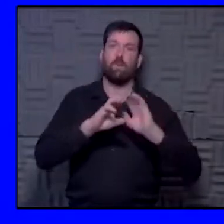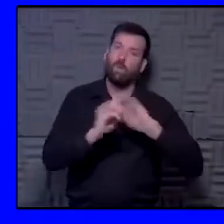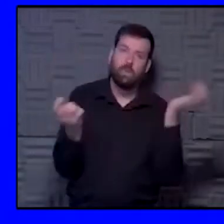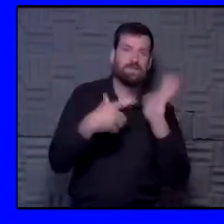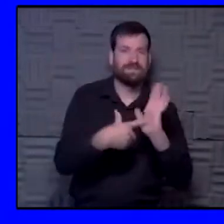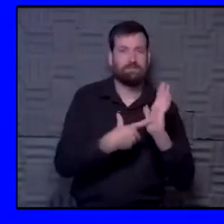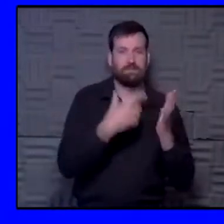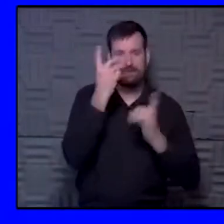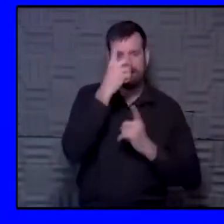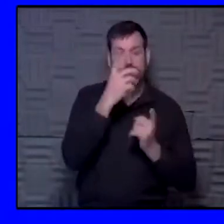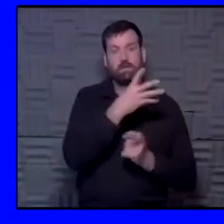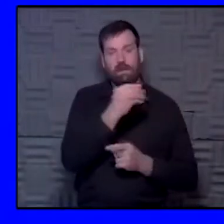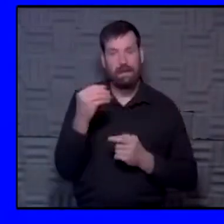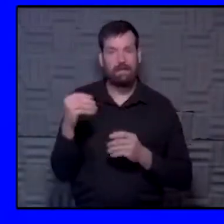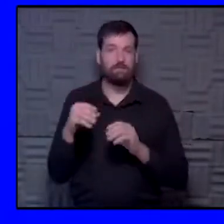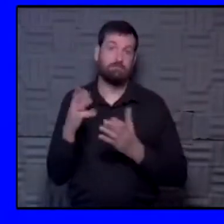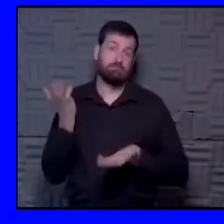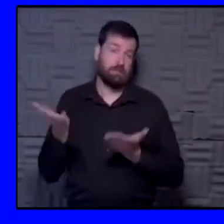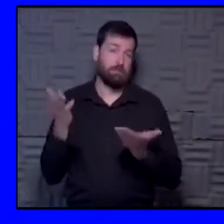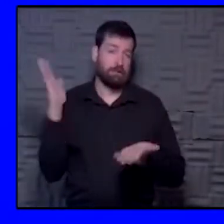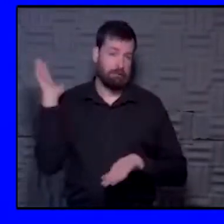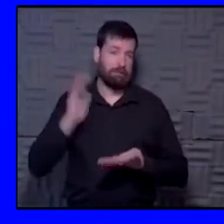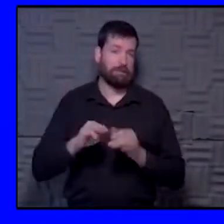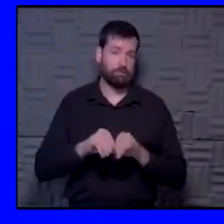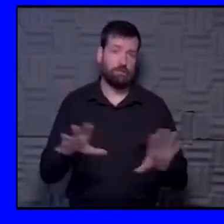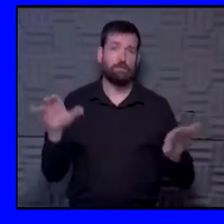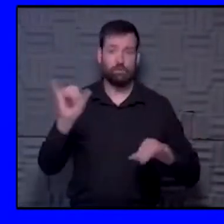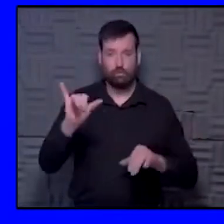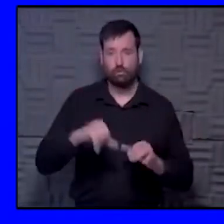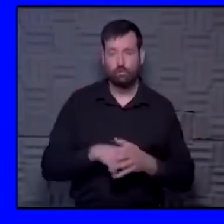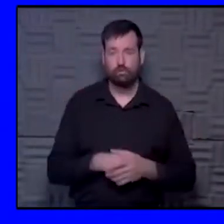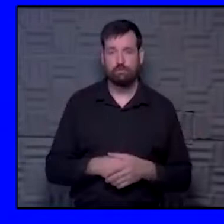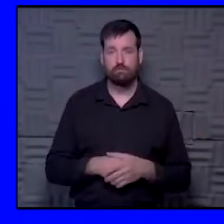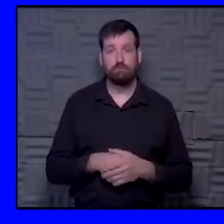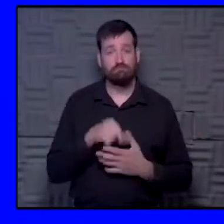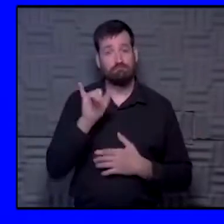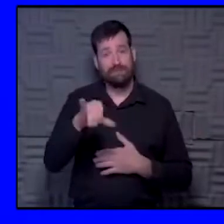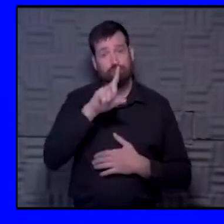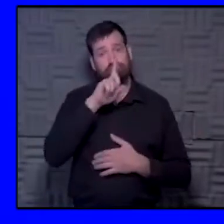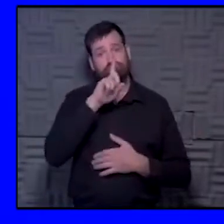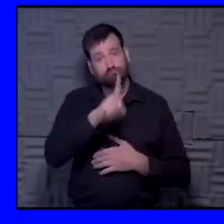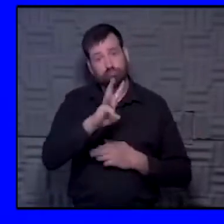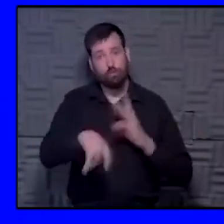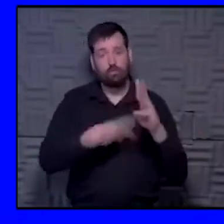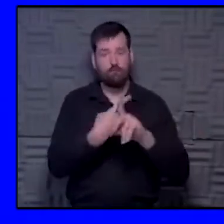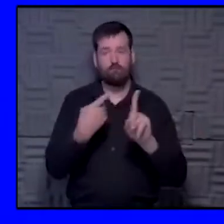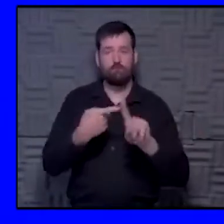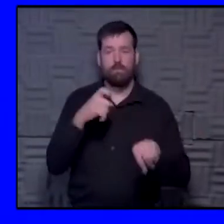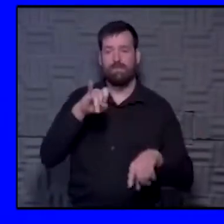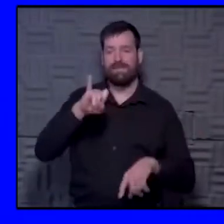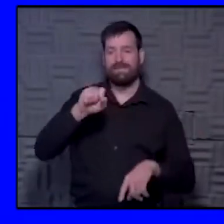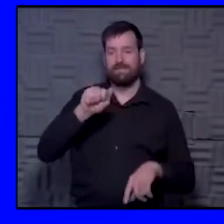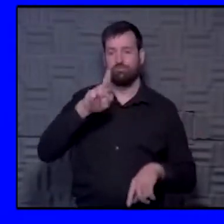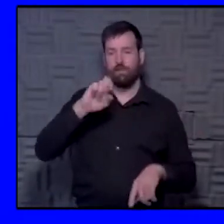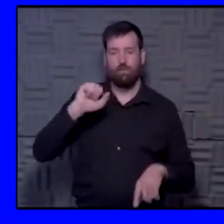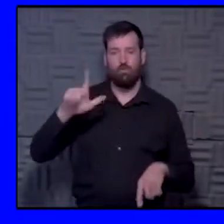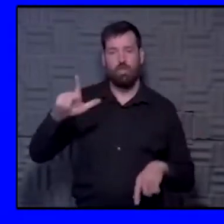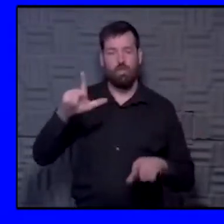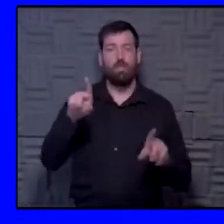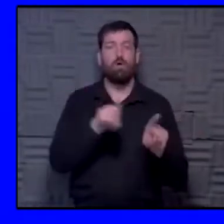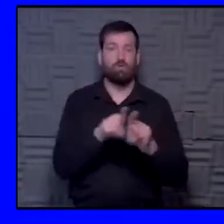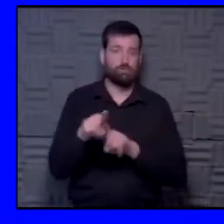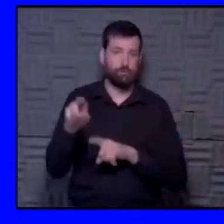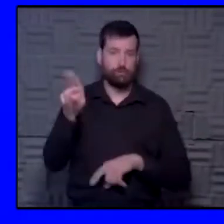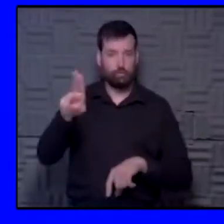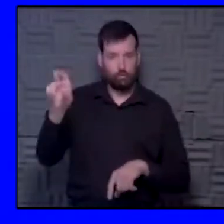and also, so therefore, probably transmission as well. So that is real world data from Israel, also data from here in the United States